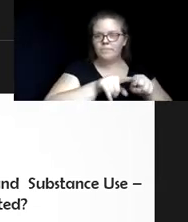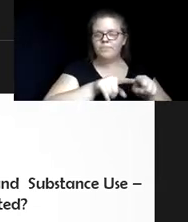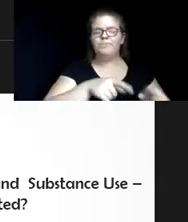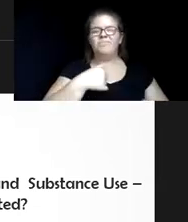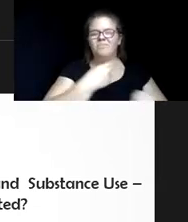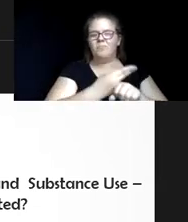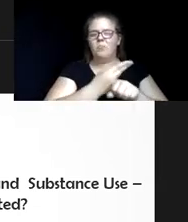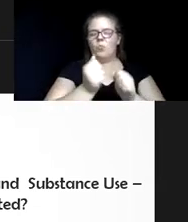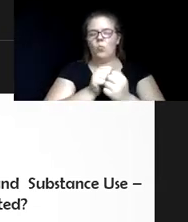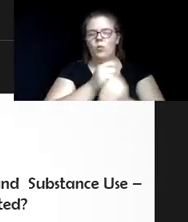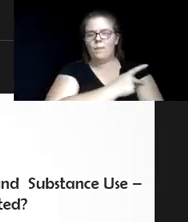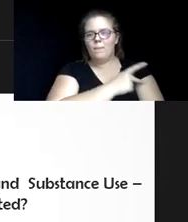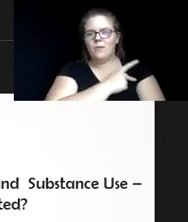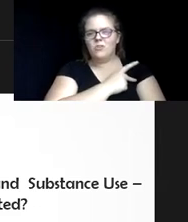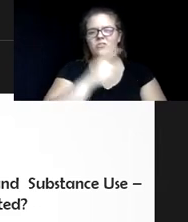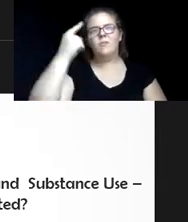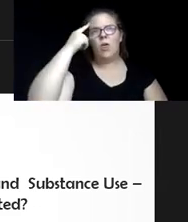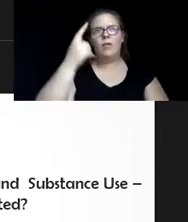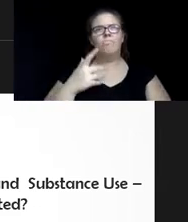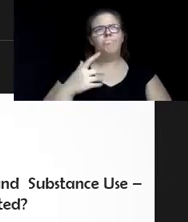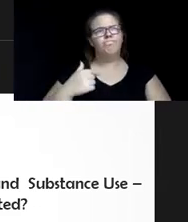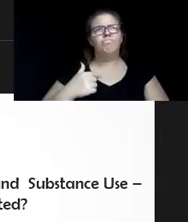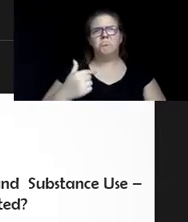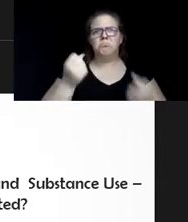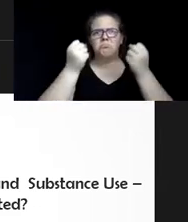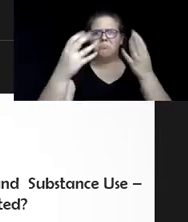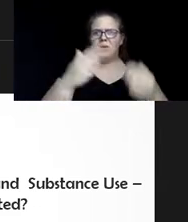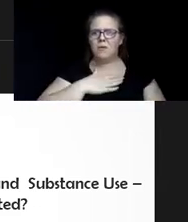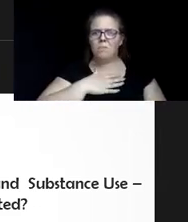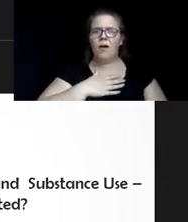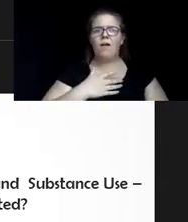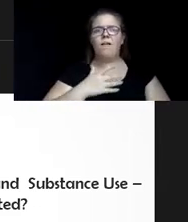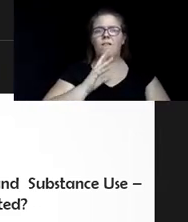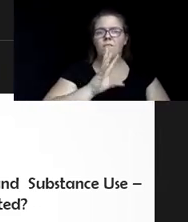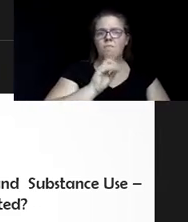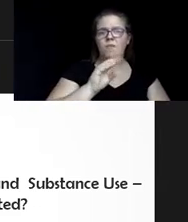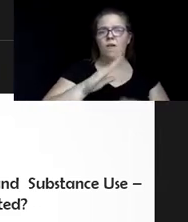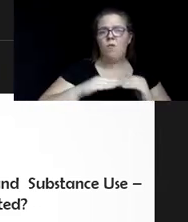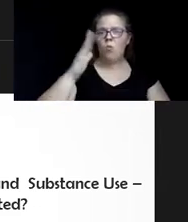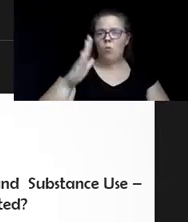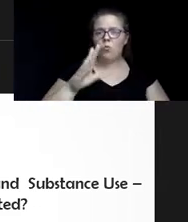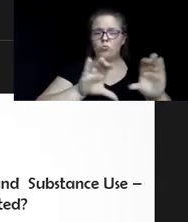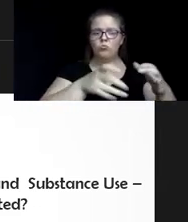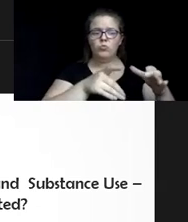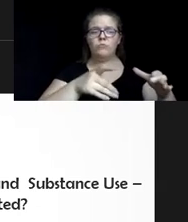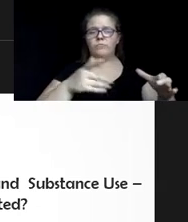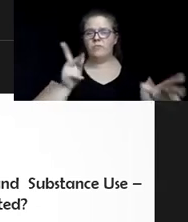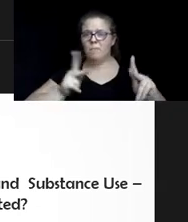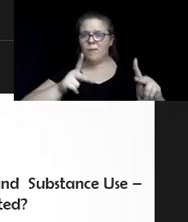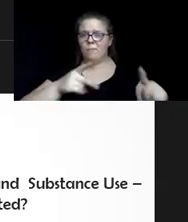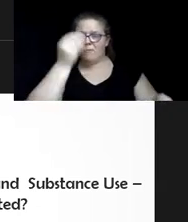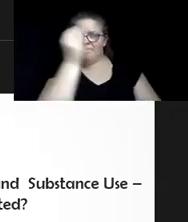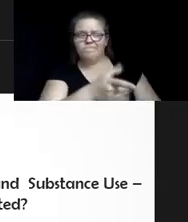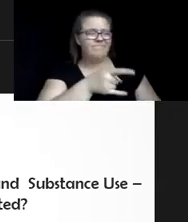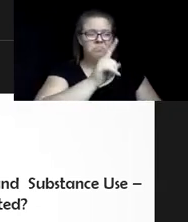patients because I felt like I know many of mine in the 15 older group were told they can't couldn't go out of the house when COVID first happened. They